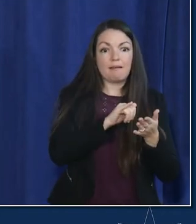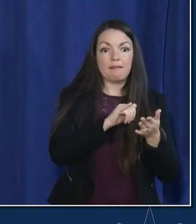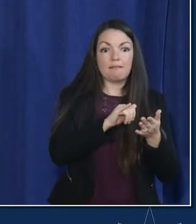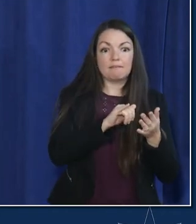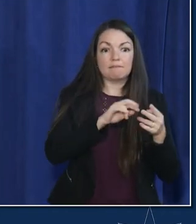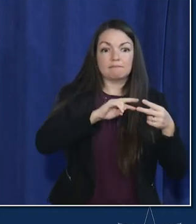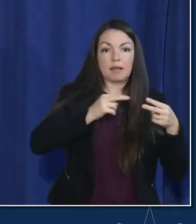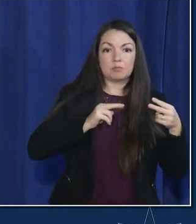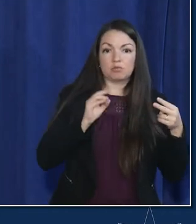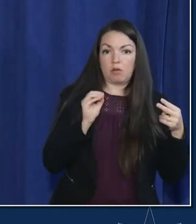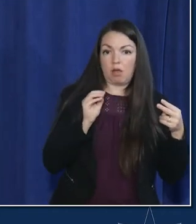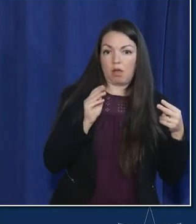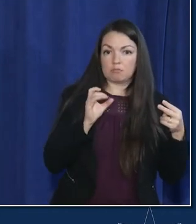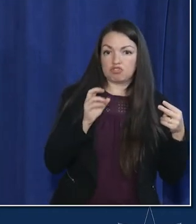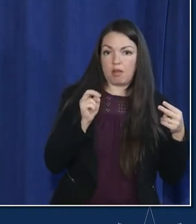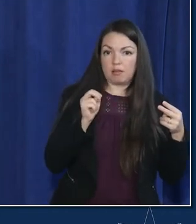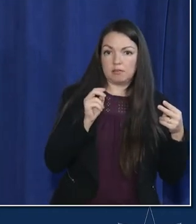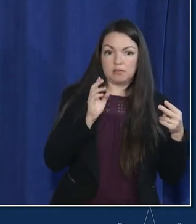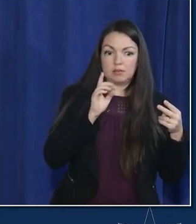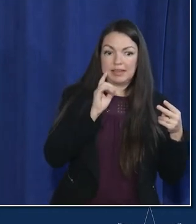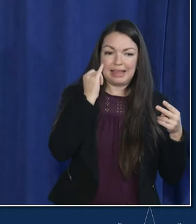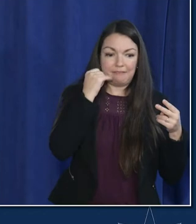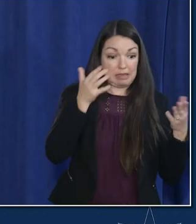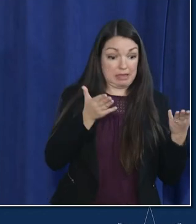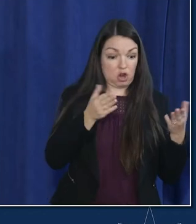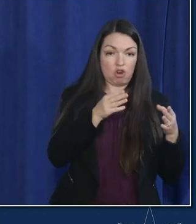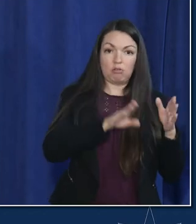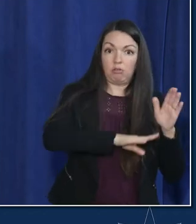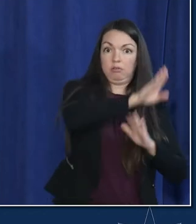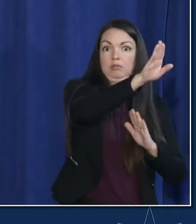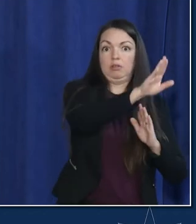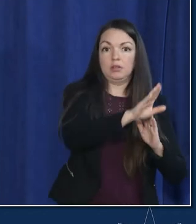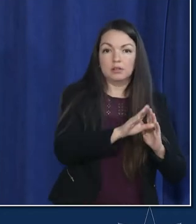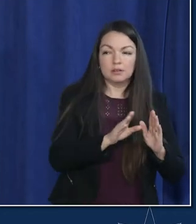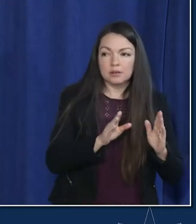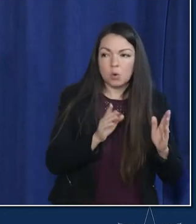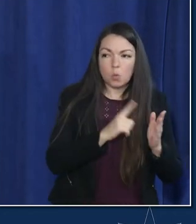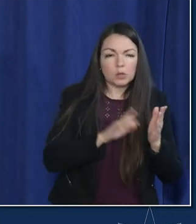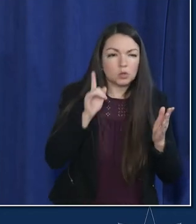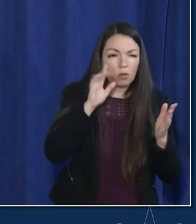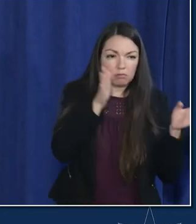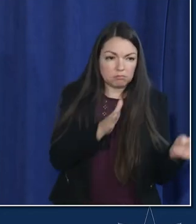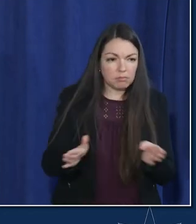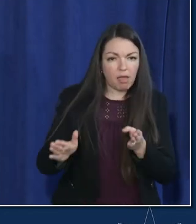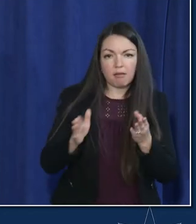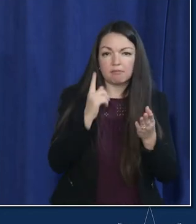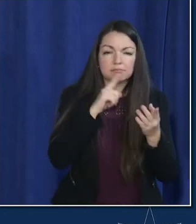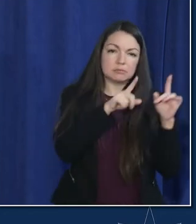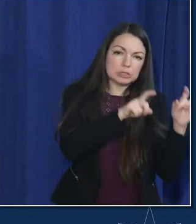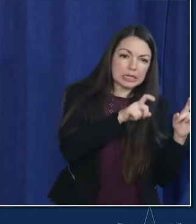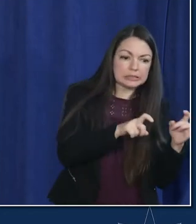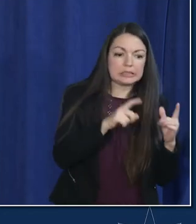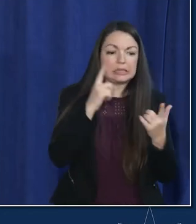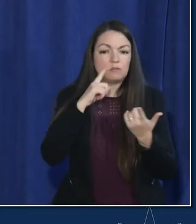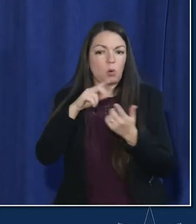ways you know contingency plans in chicago for testing and hospital capacity how that would be you know ramped up in a worst case scenario in